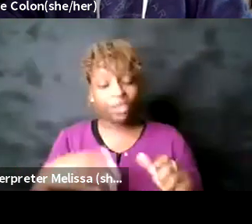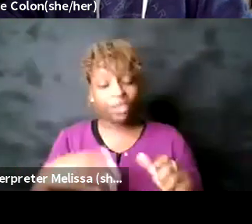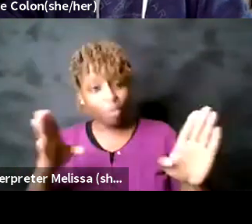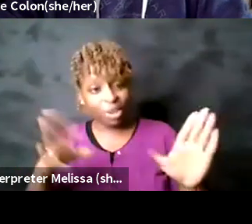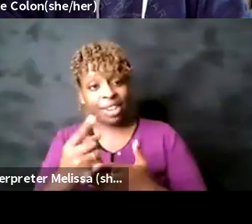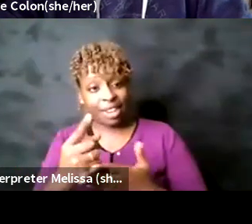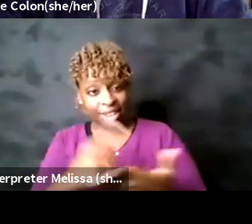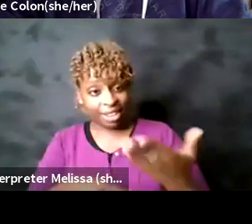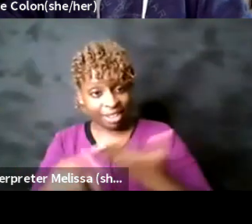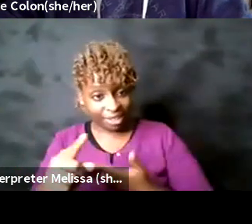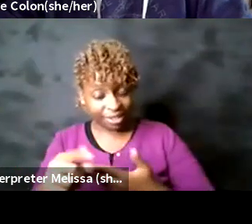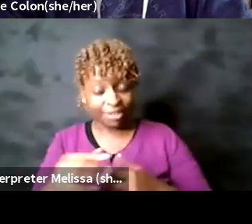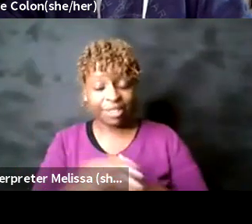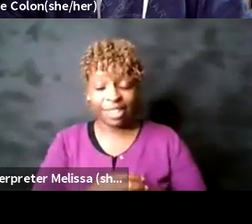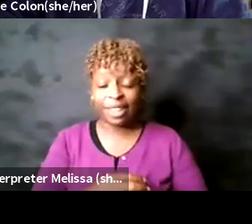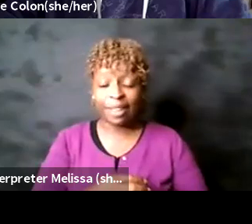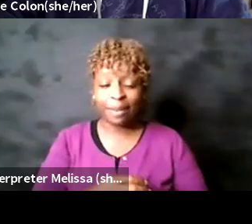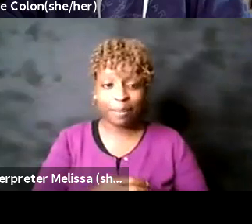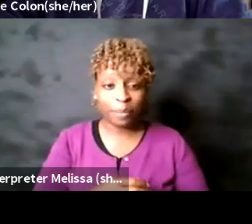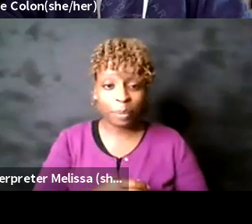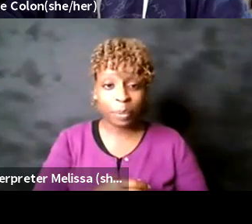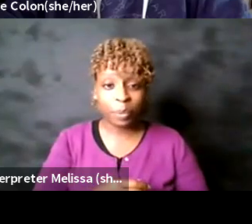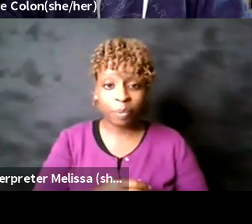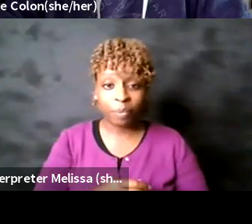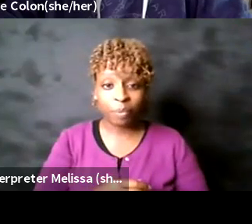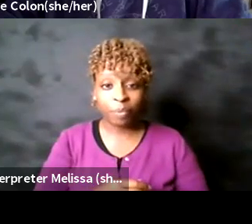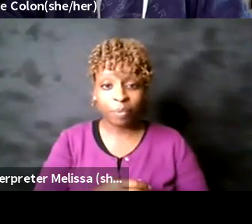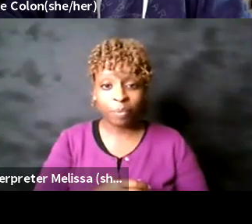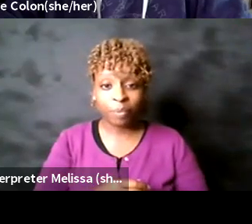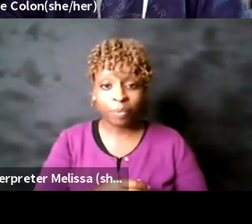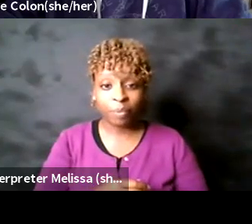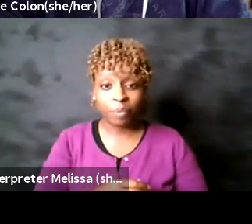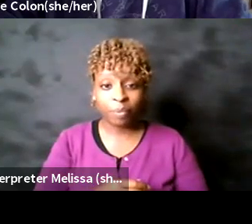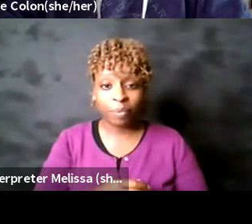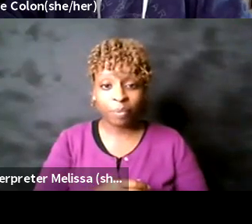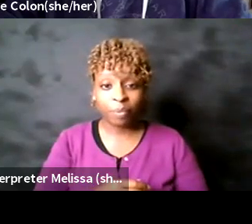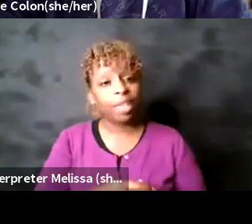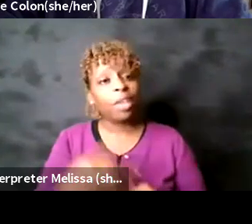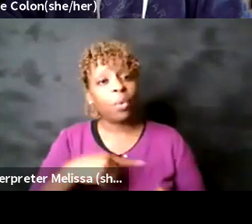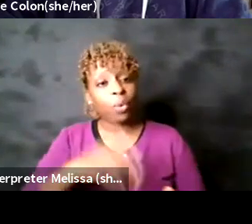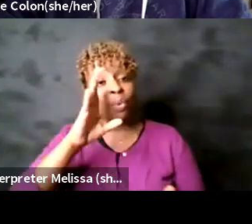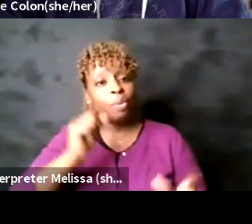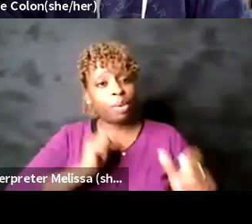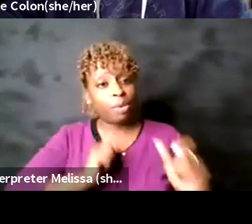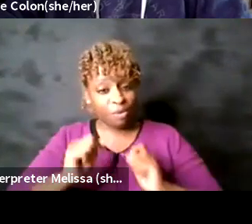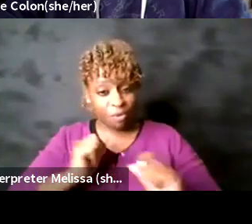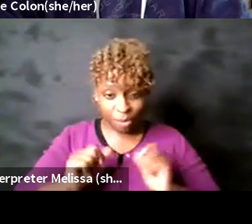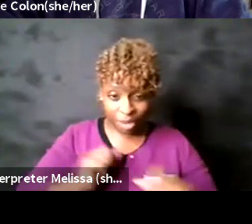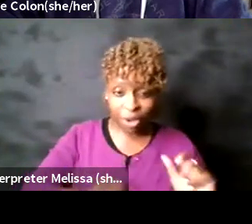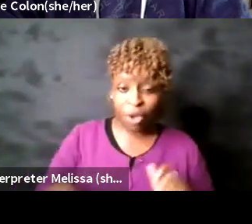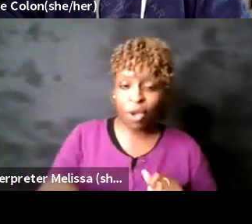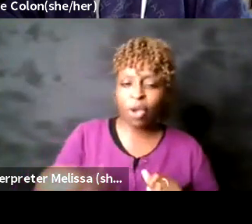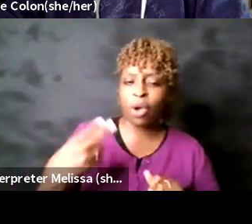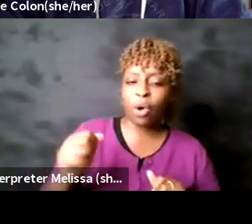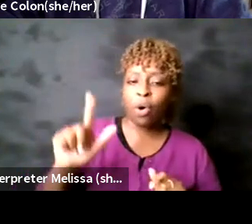uh we are um uh going to be performing hold these truths by jean sakata